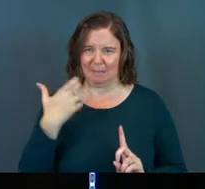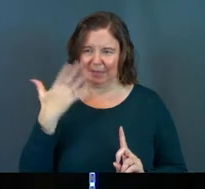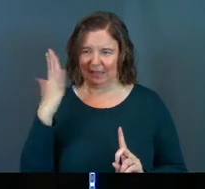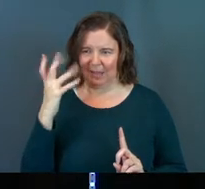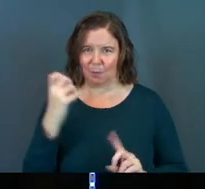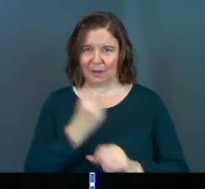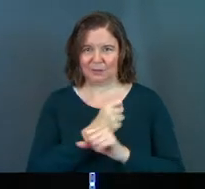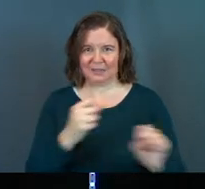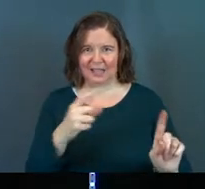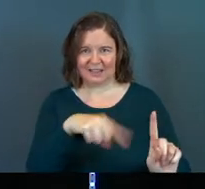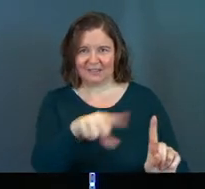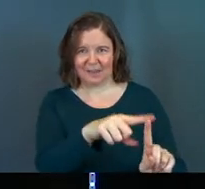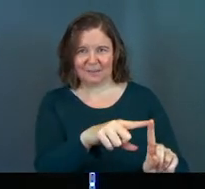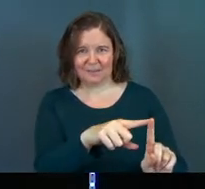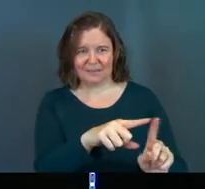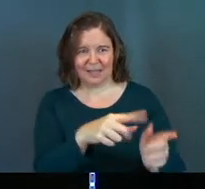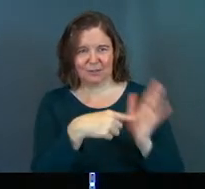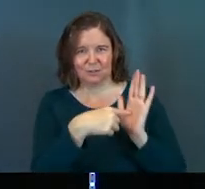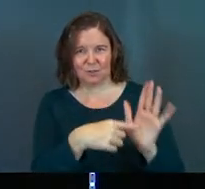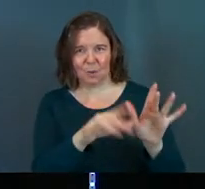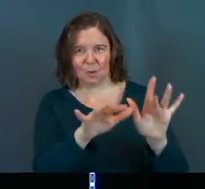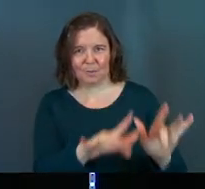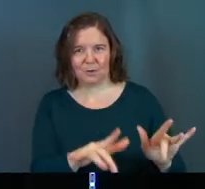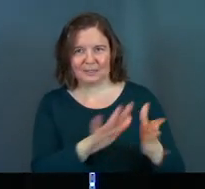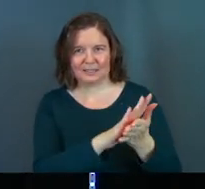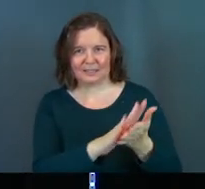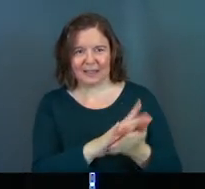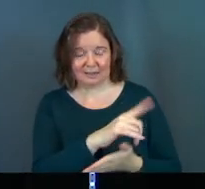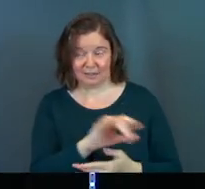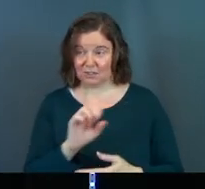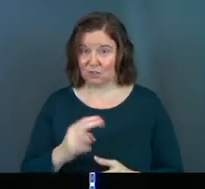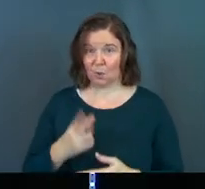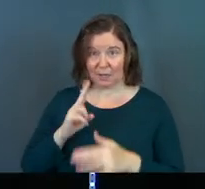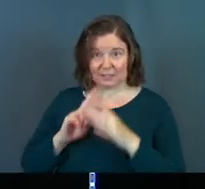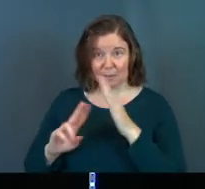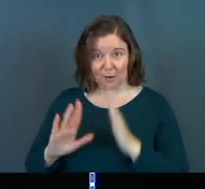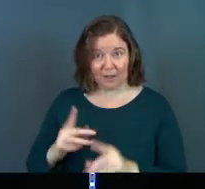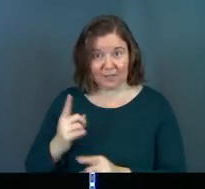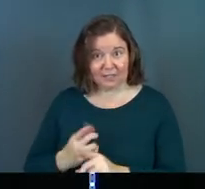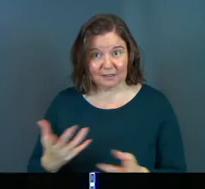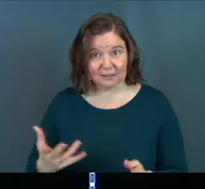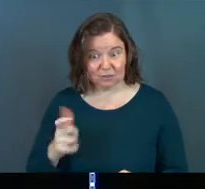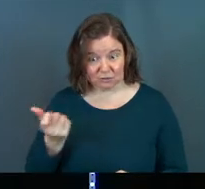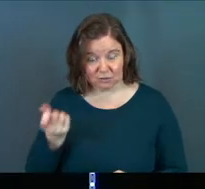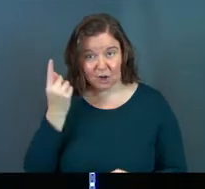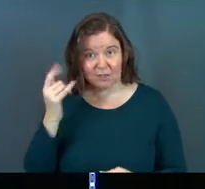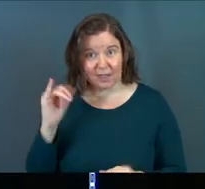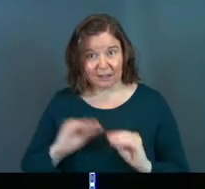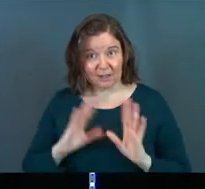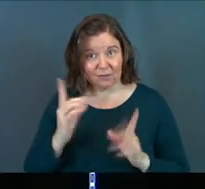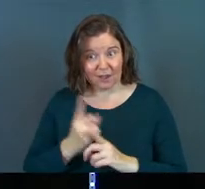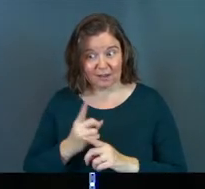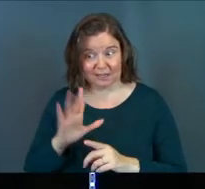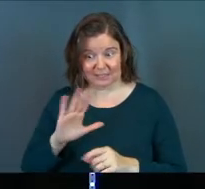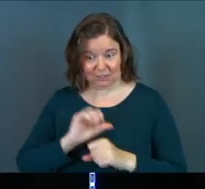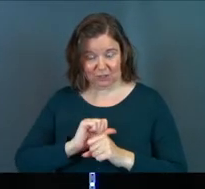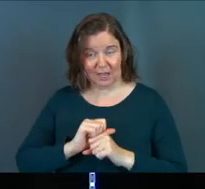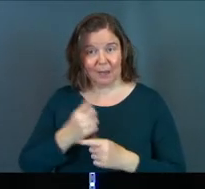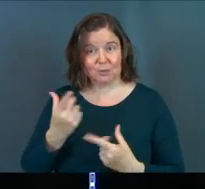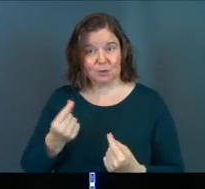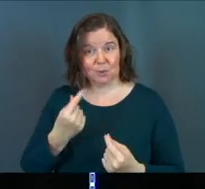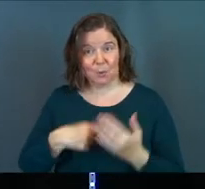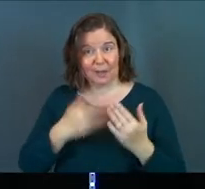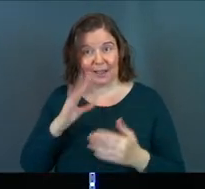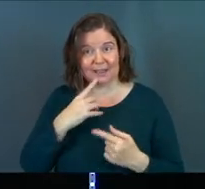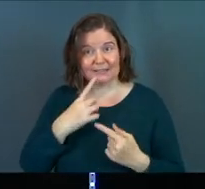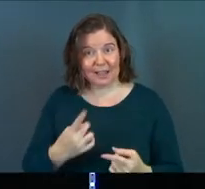that God wanted to show grace and kindness and mercy to somebody? Isn't Jonah a prophet? Isn't his job to do what God tells him